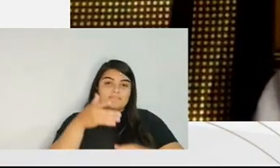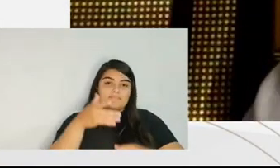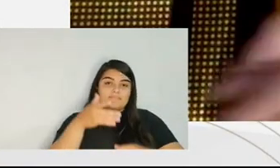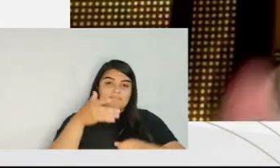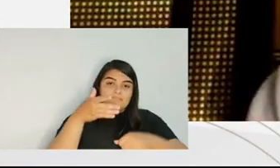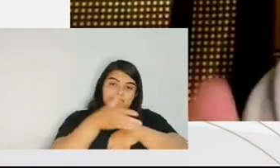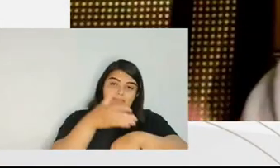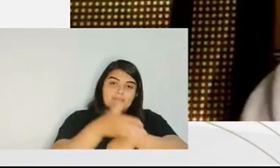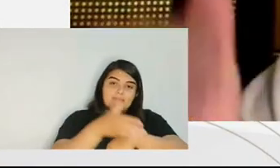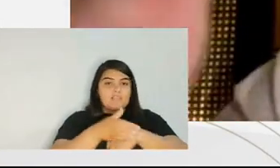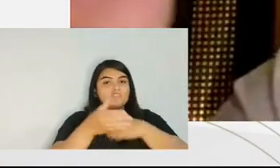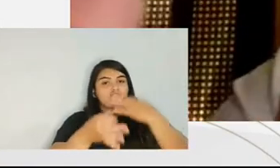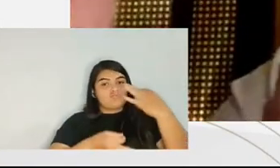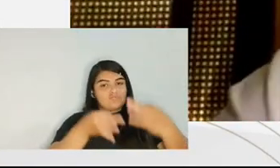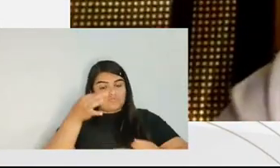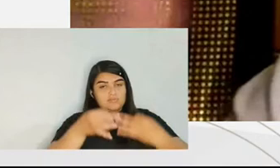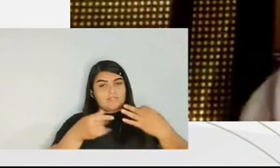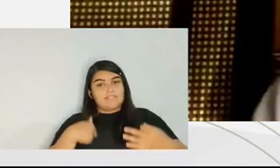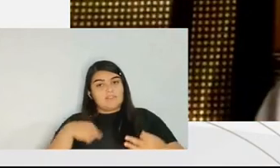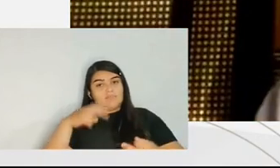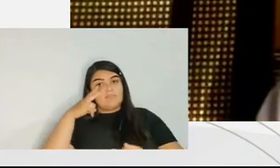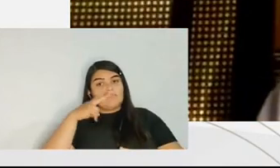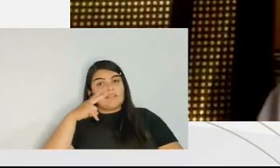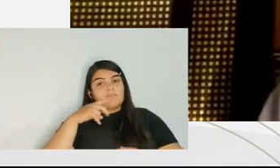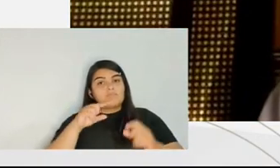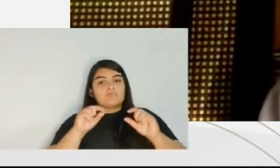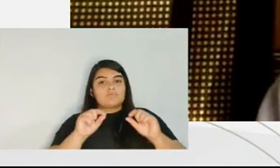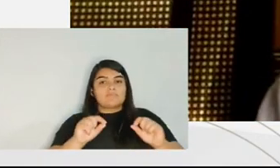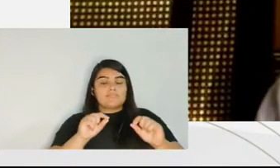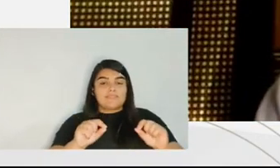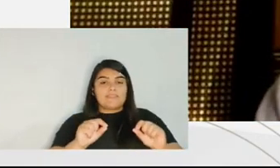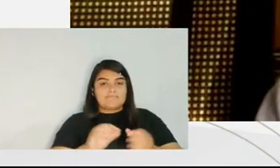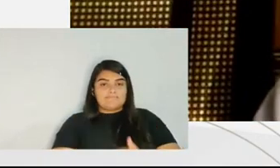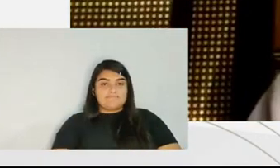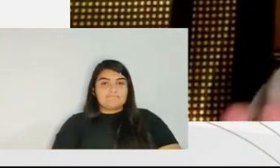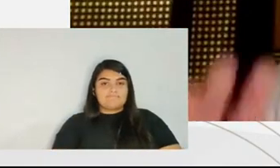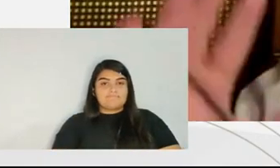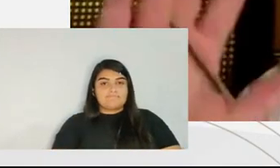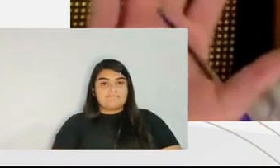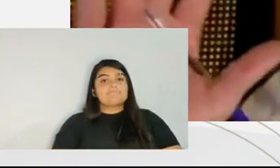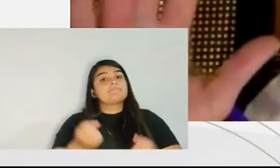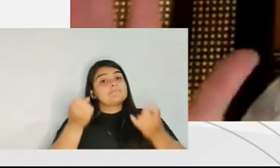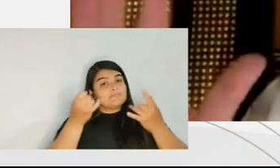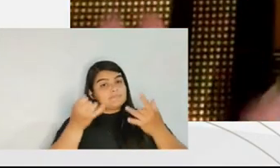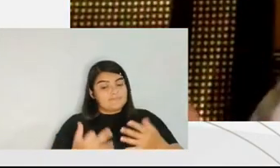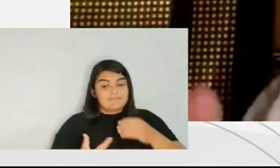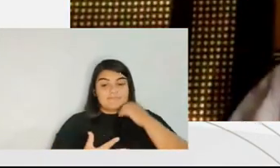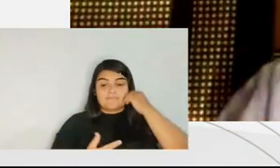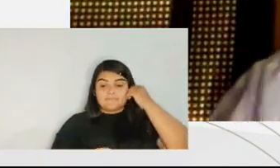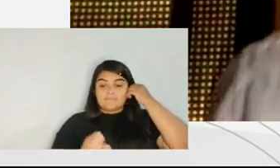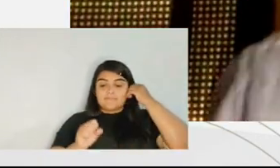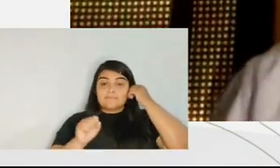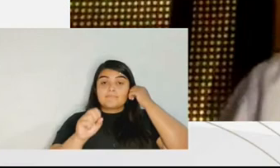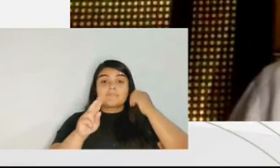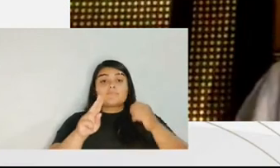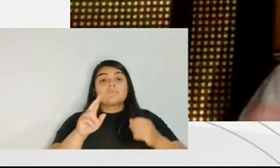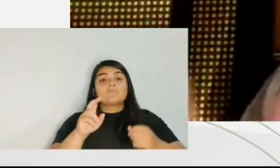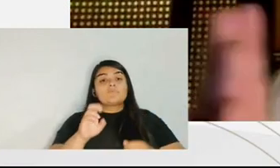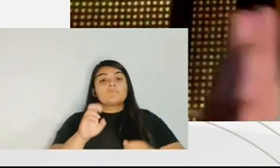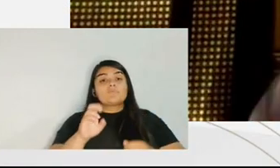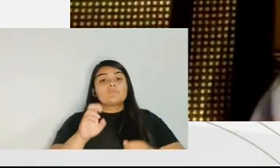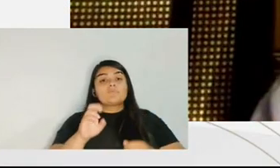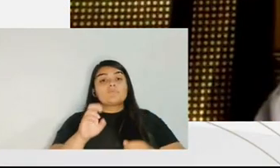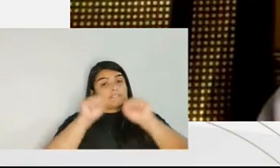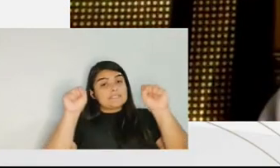and i would like to suggest a bigger participation from the judge and i remember what